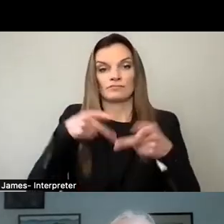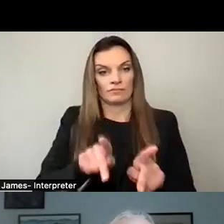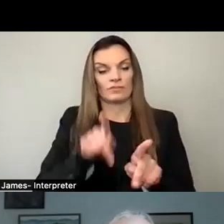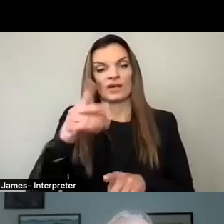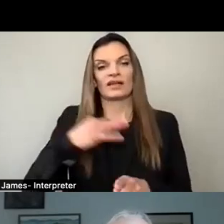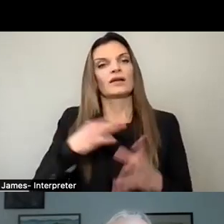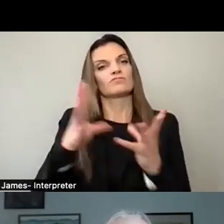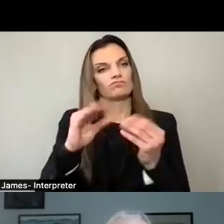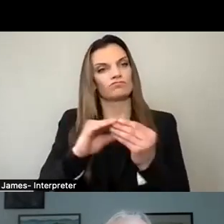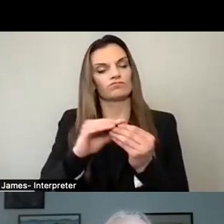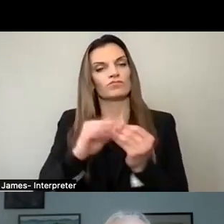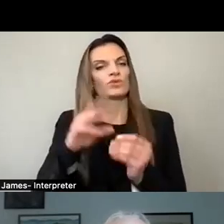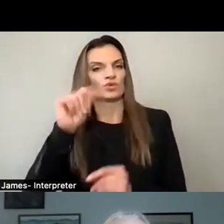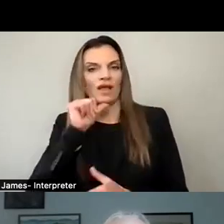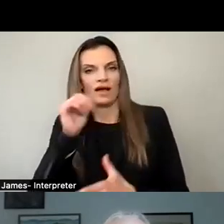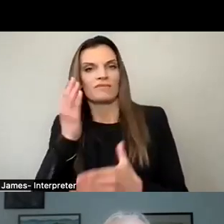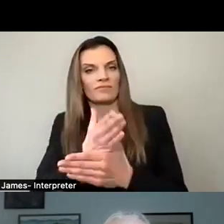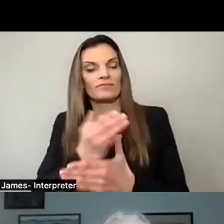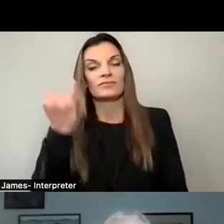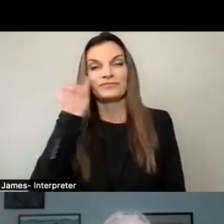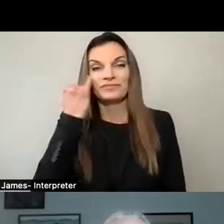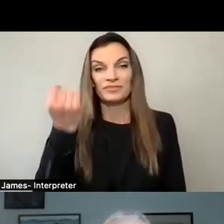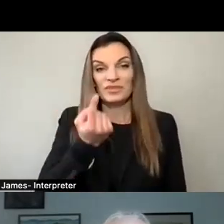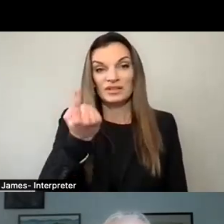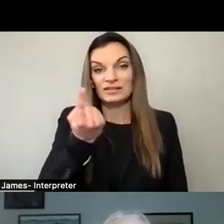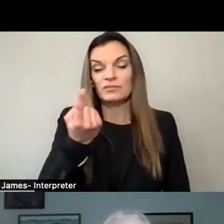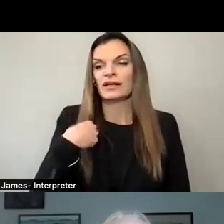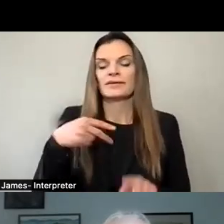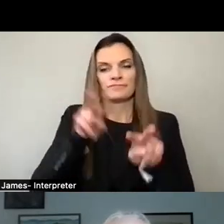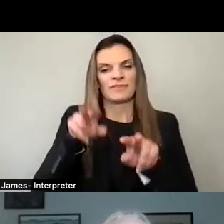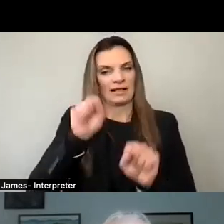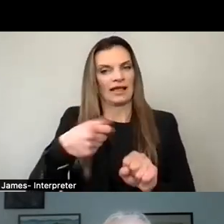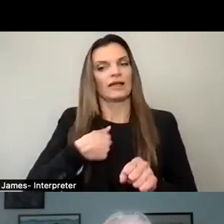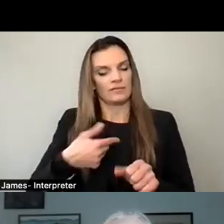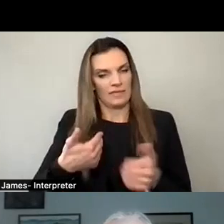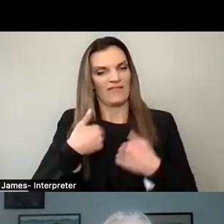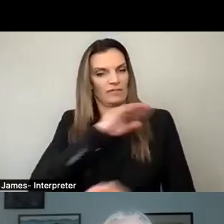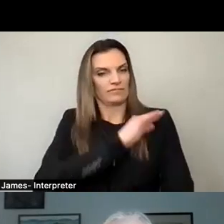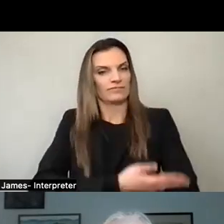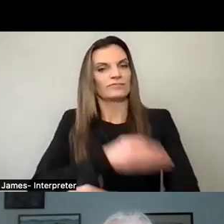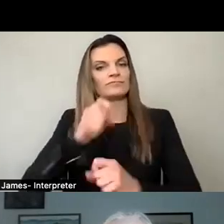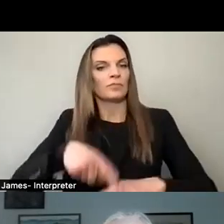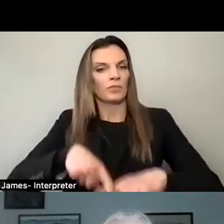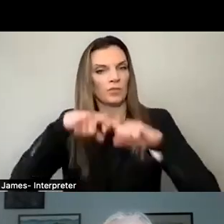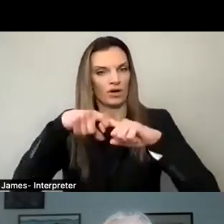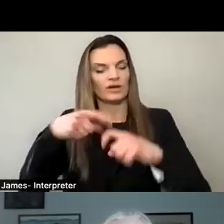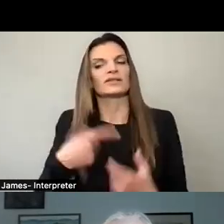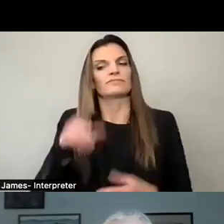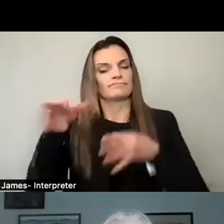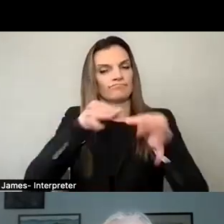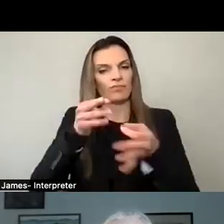I reserve the right to pause or, if necessary, halt the proceedings to enforce the ground rules and format.